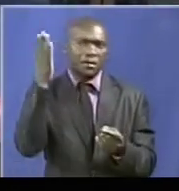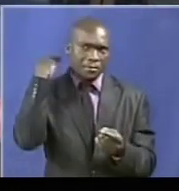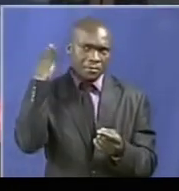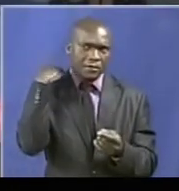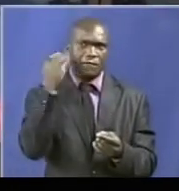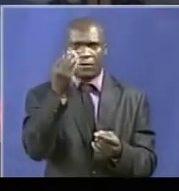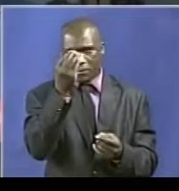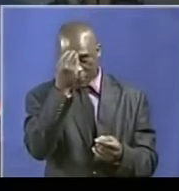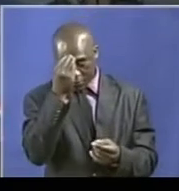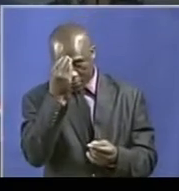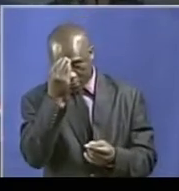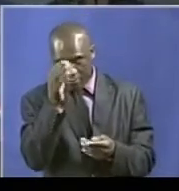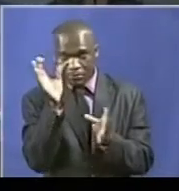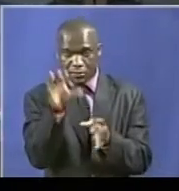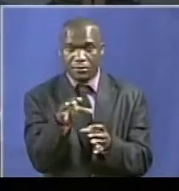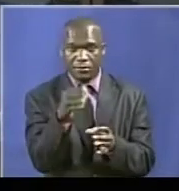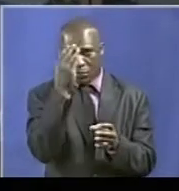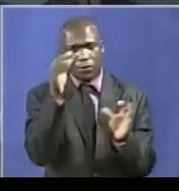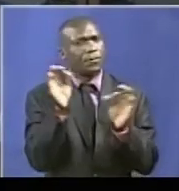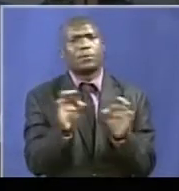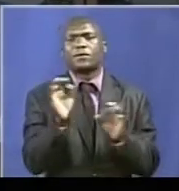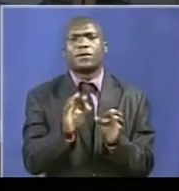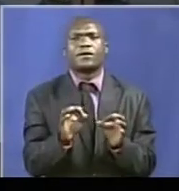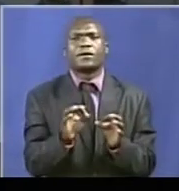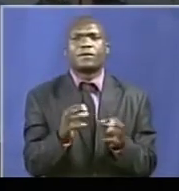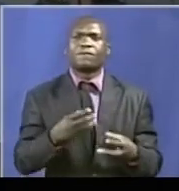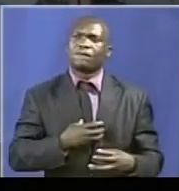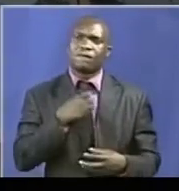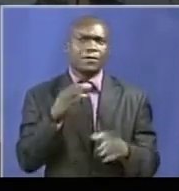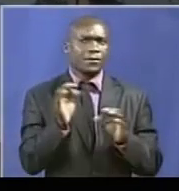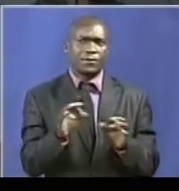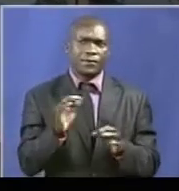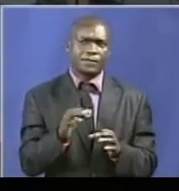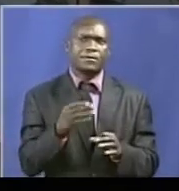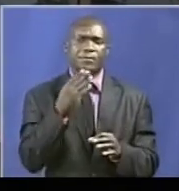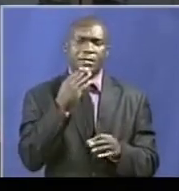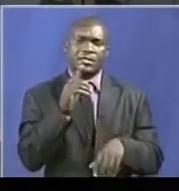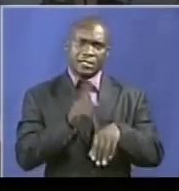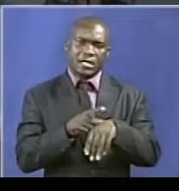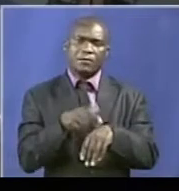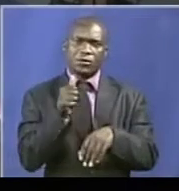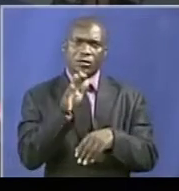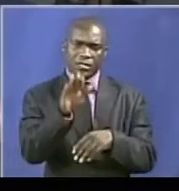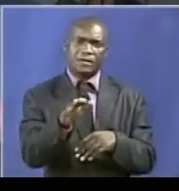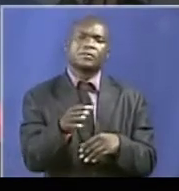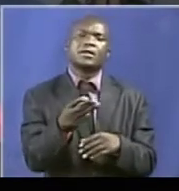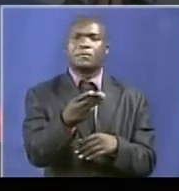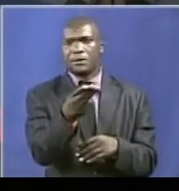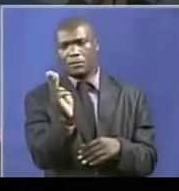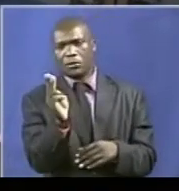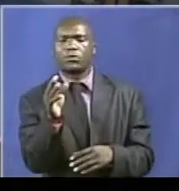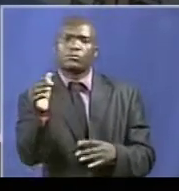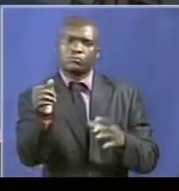I'm not bitter. Indeed, there will be time for restoration and I'm sure it's an appropriate time people will engage